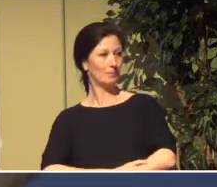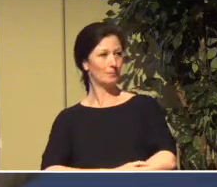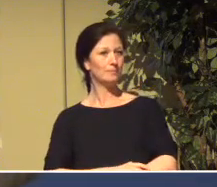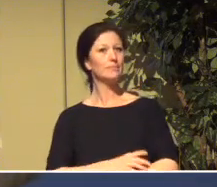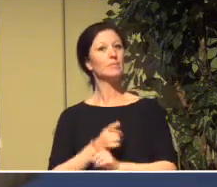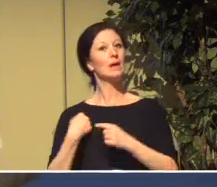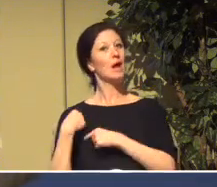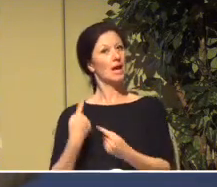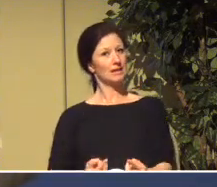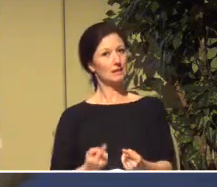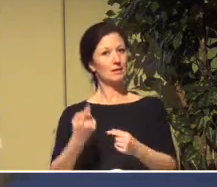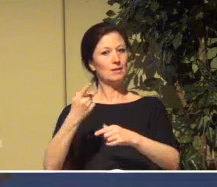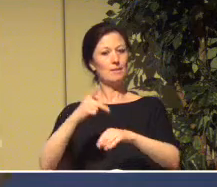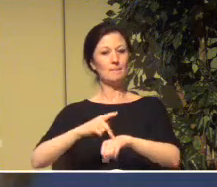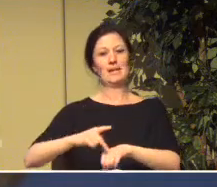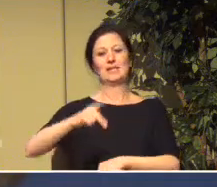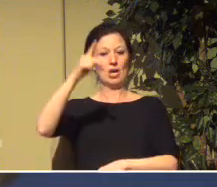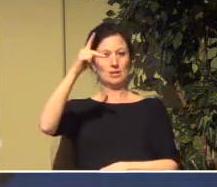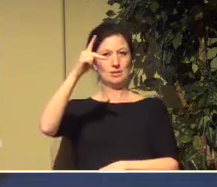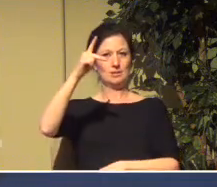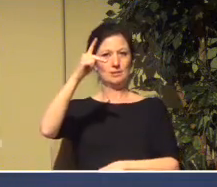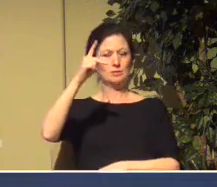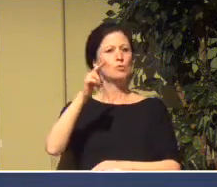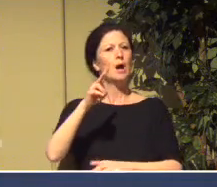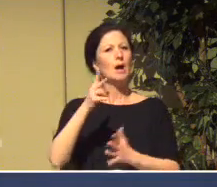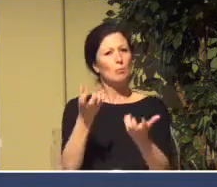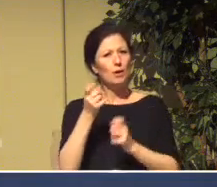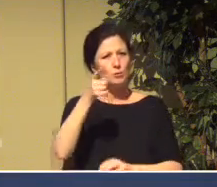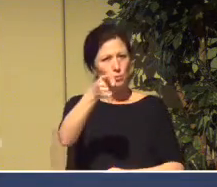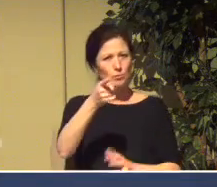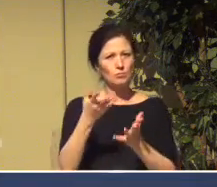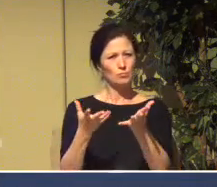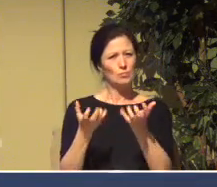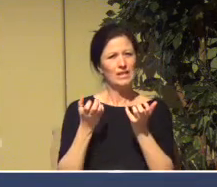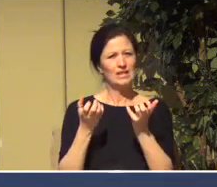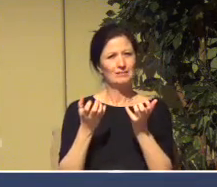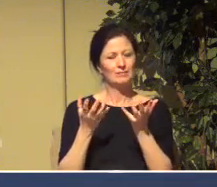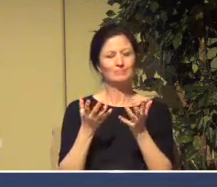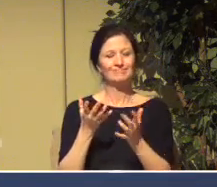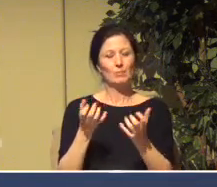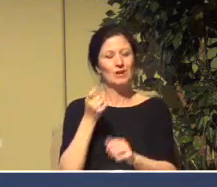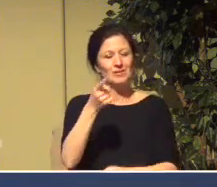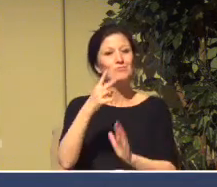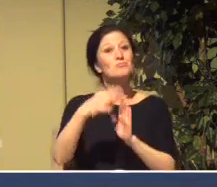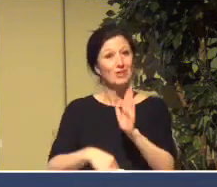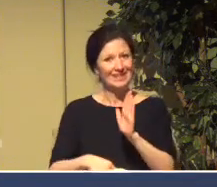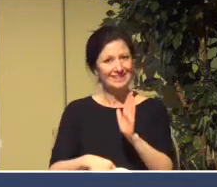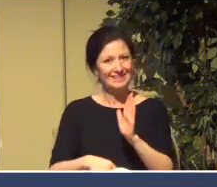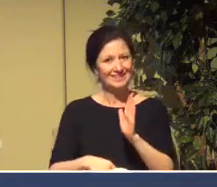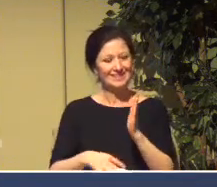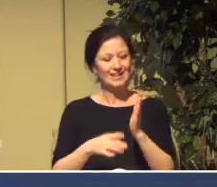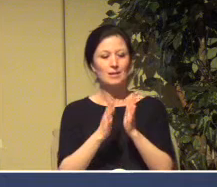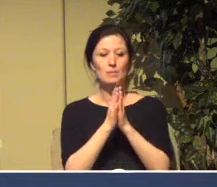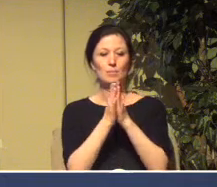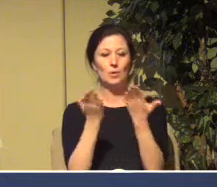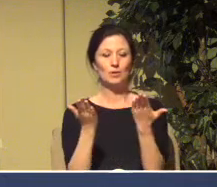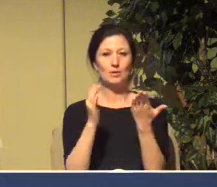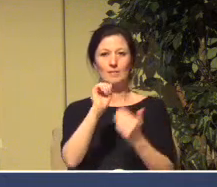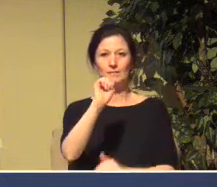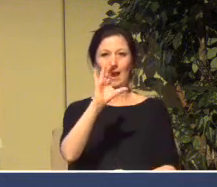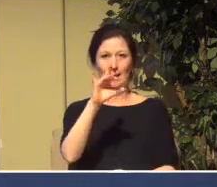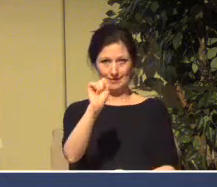Pentecost. So read it and see what the early church looked like and how God moved there.